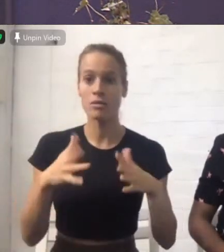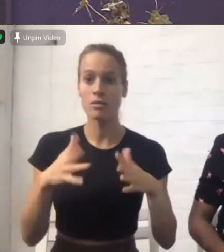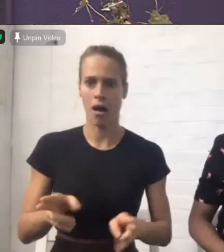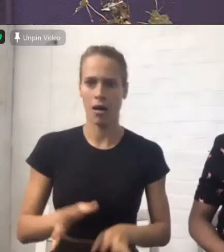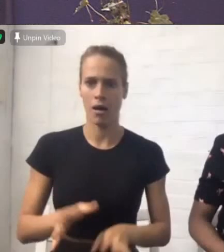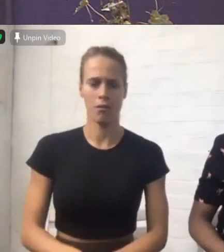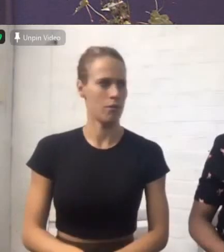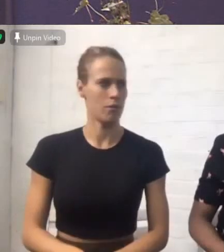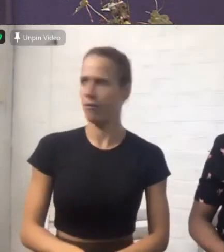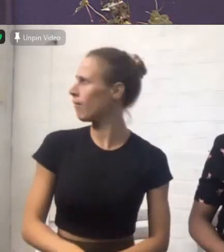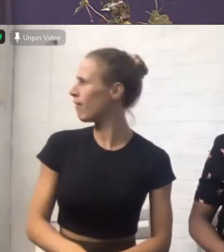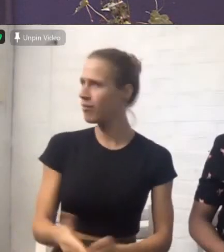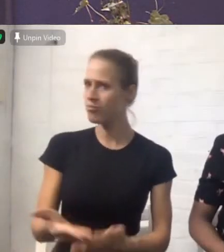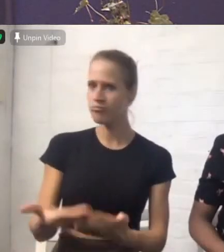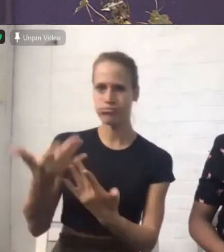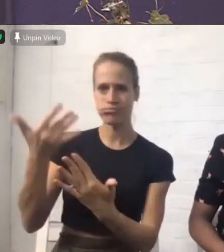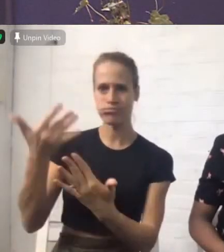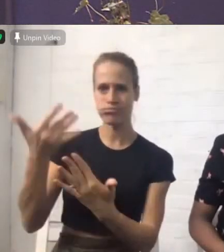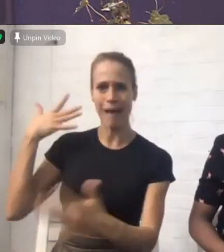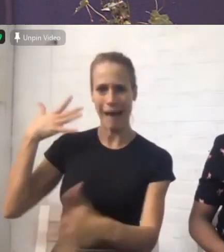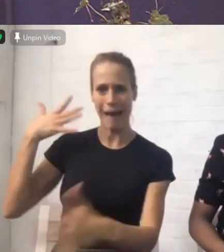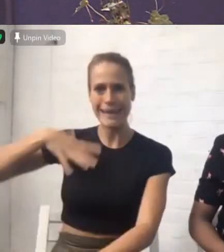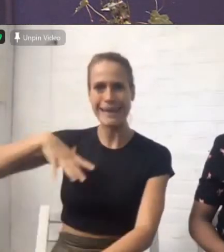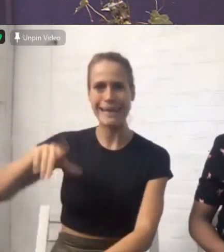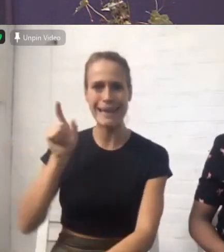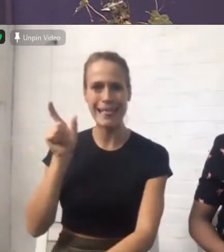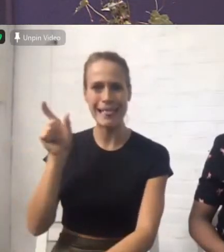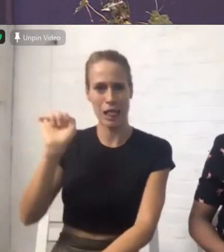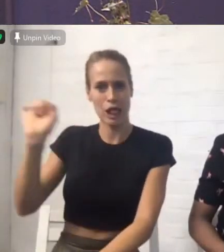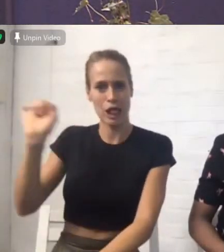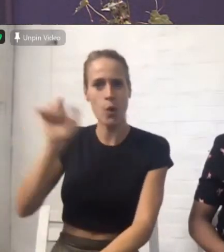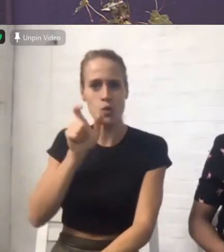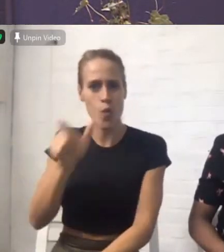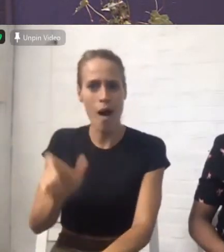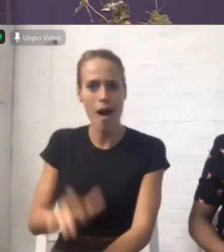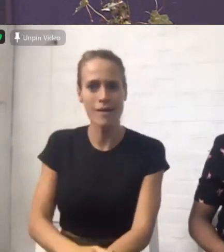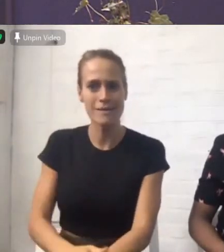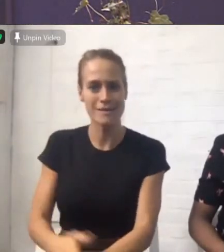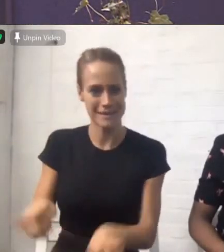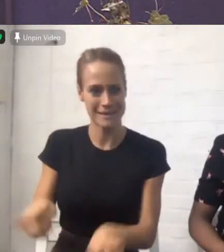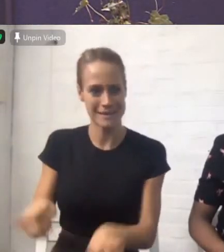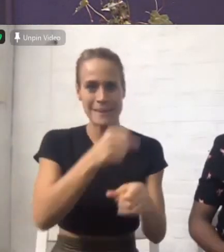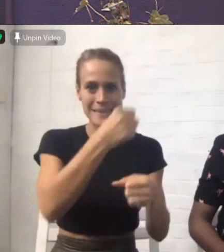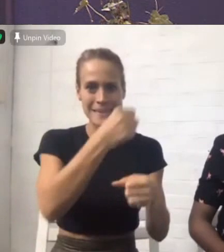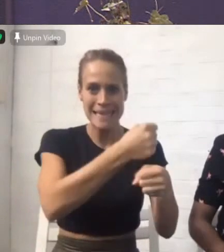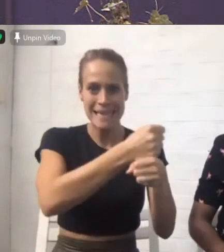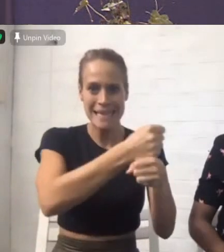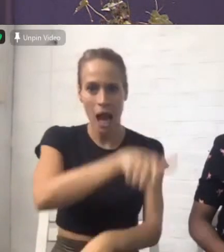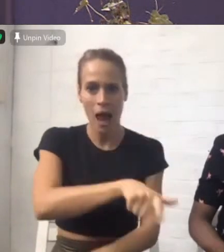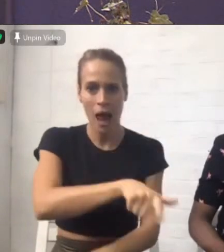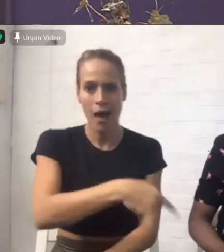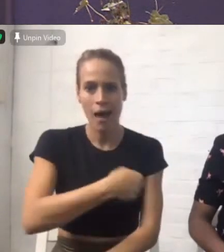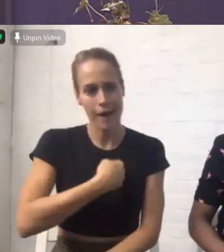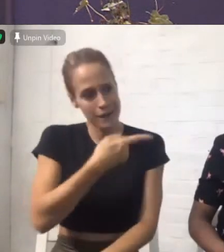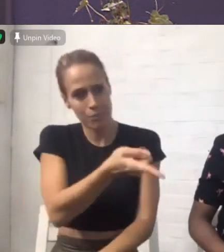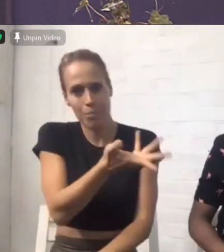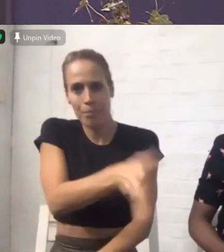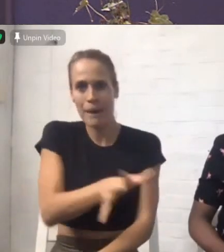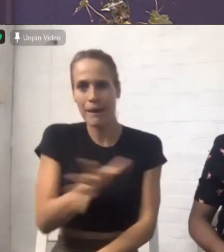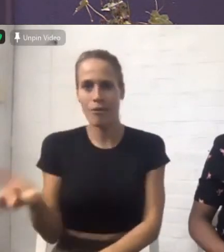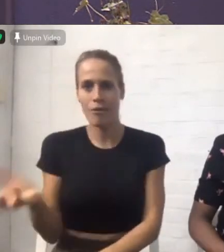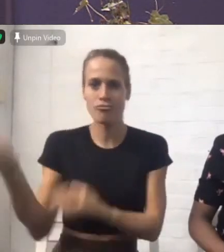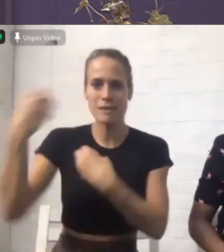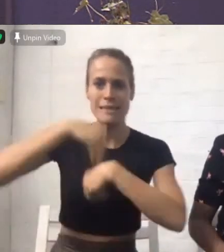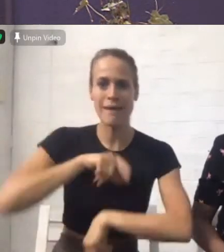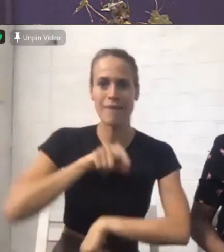where I've needed to hear those words ringing in my heart. So Gideon built an altar. There to the Lord.